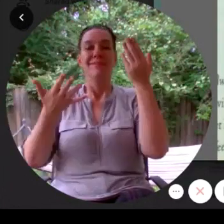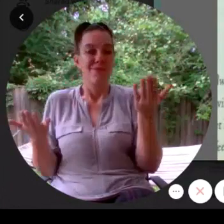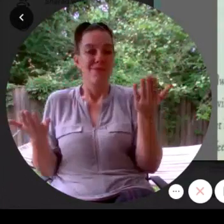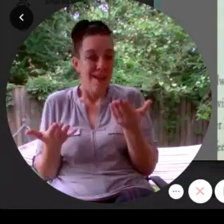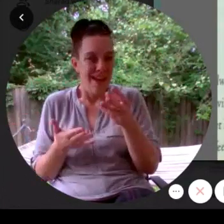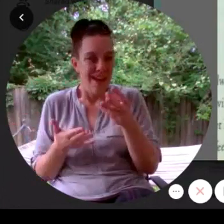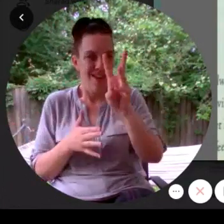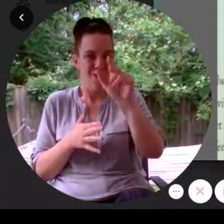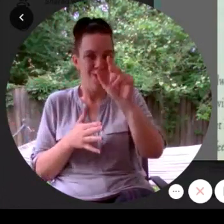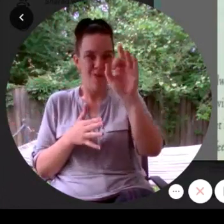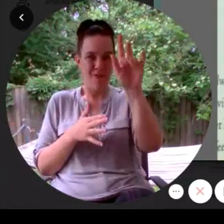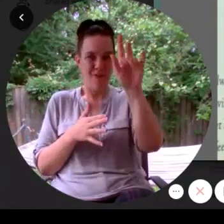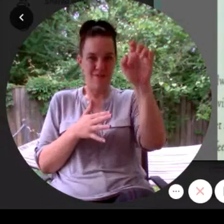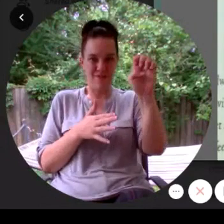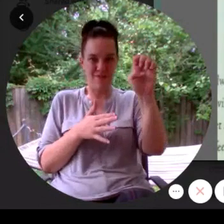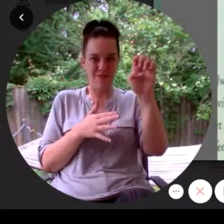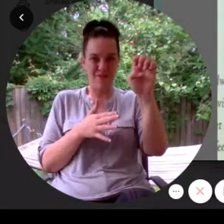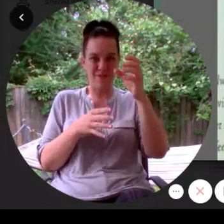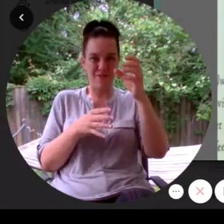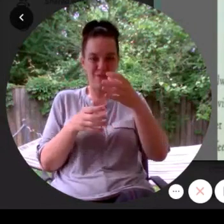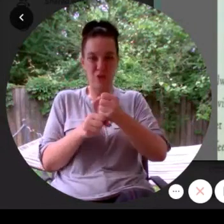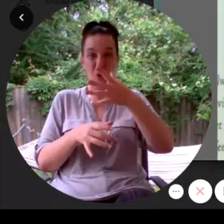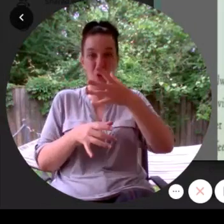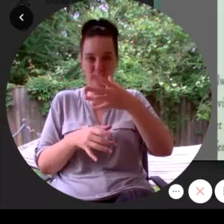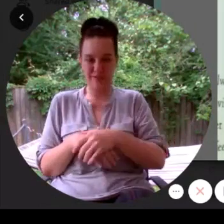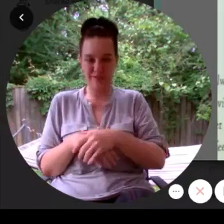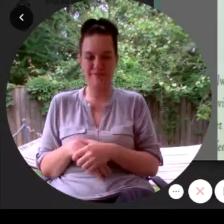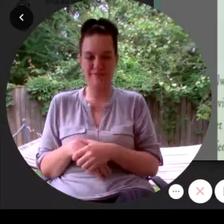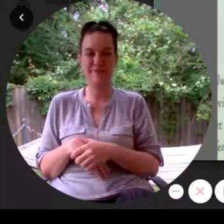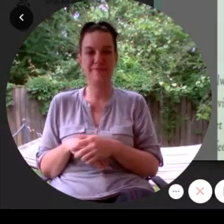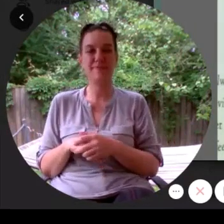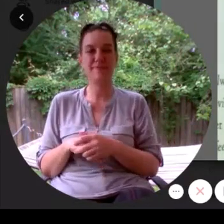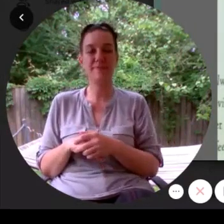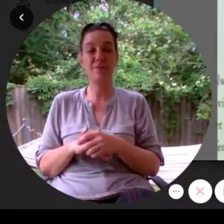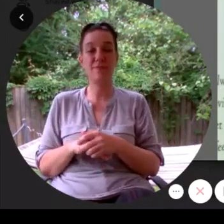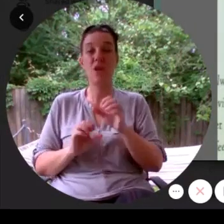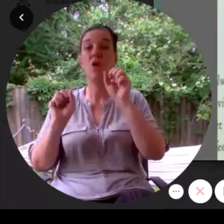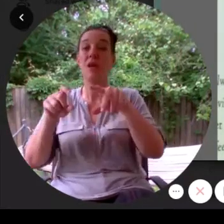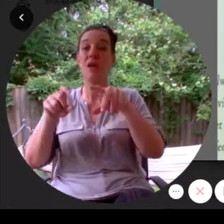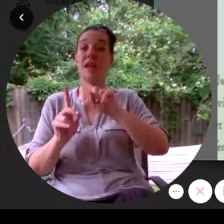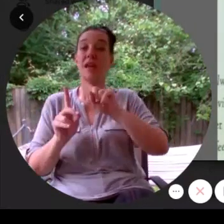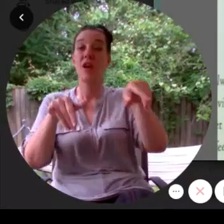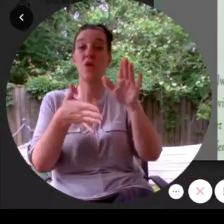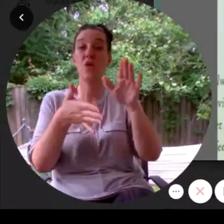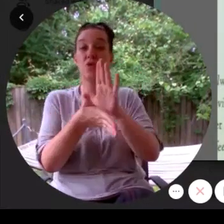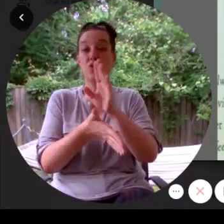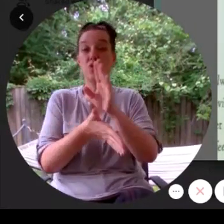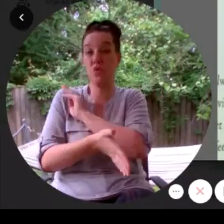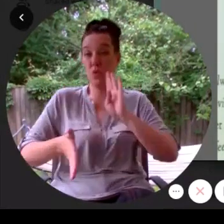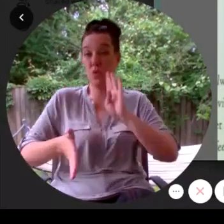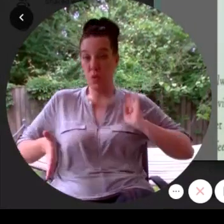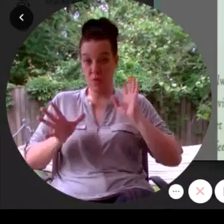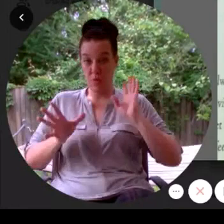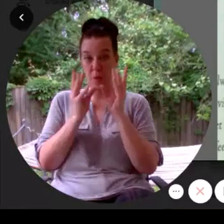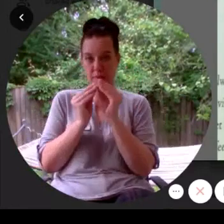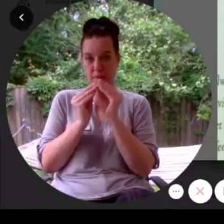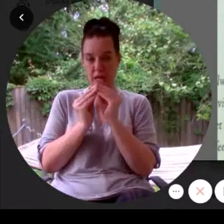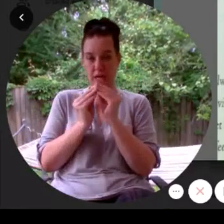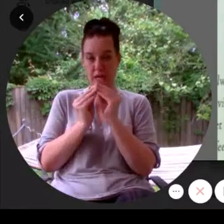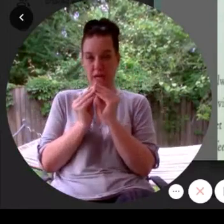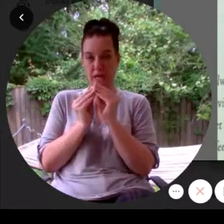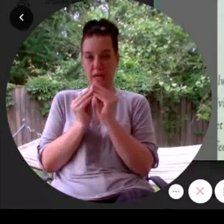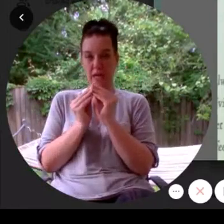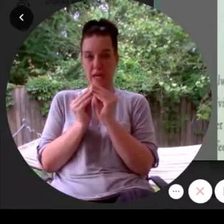anyway said Niles we can go to the school board meeting and testify